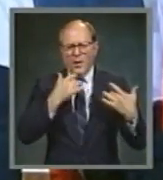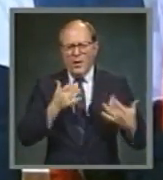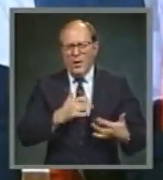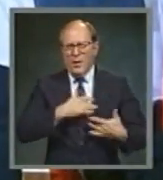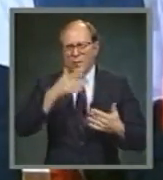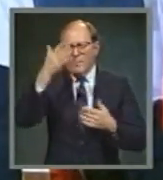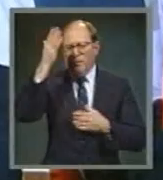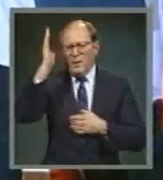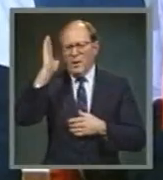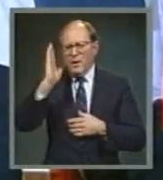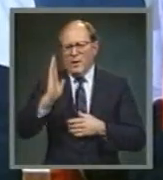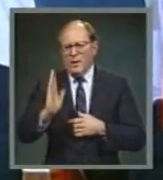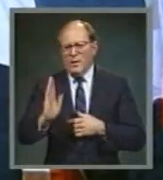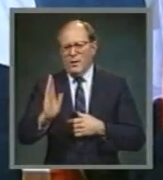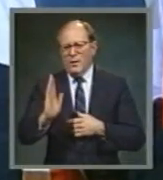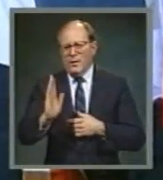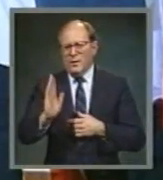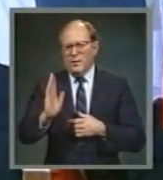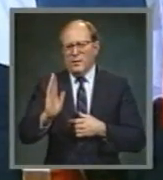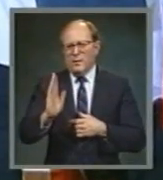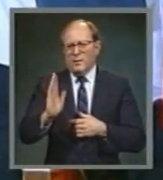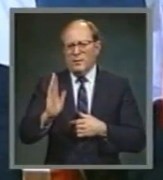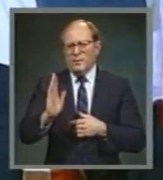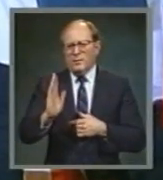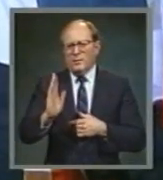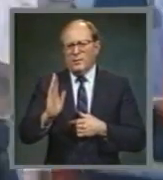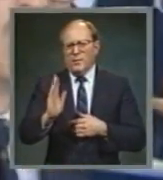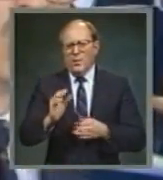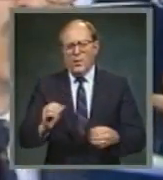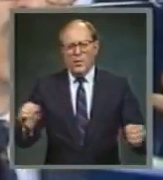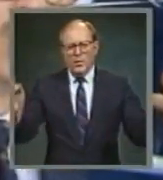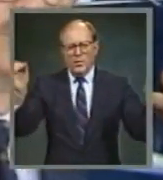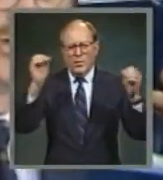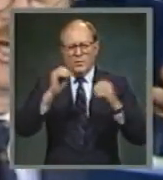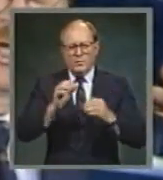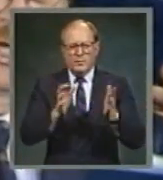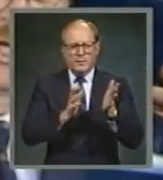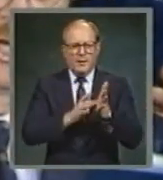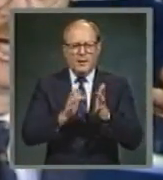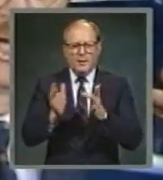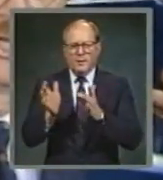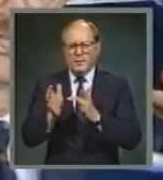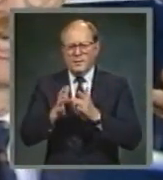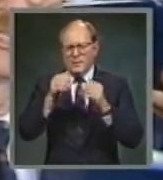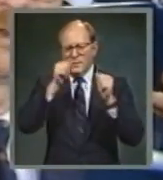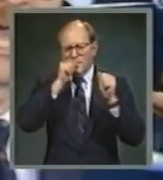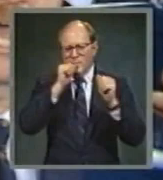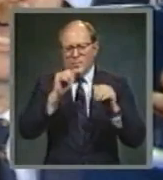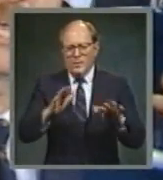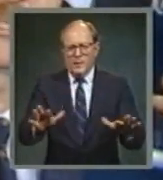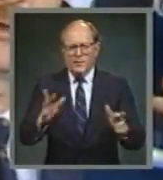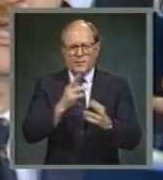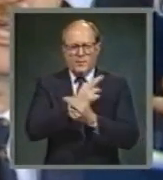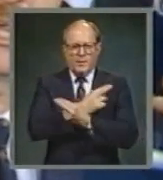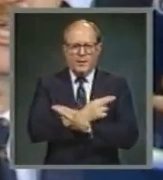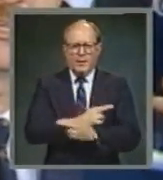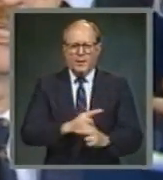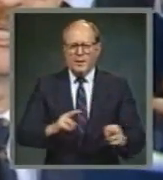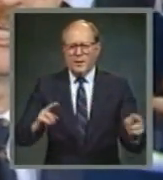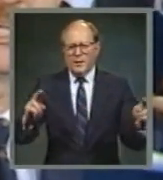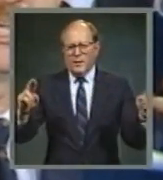heart of God O Jesus, blessed